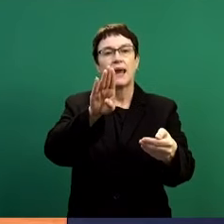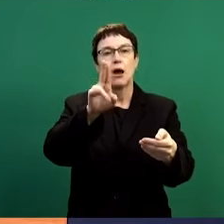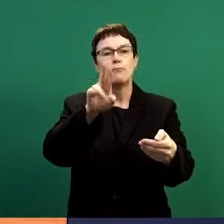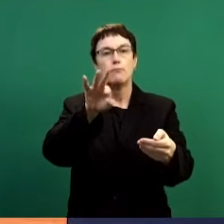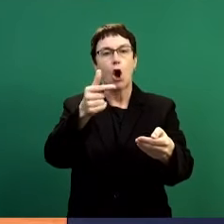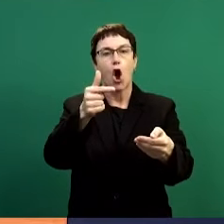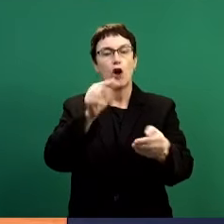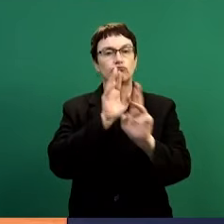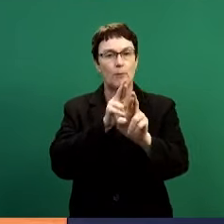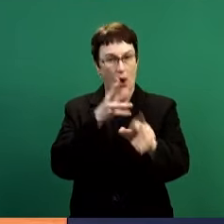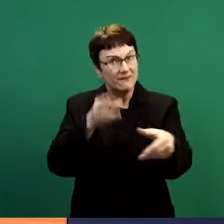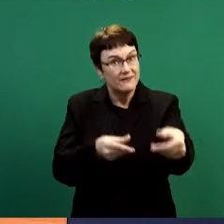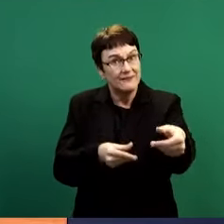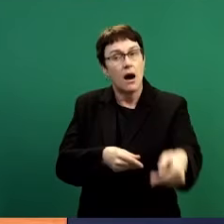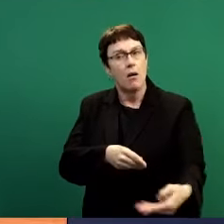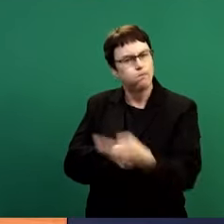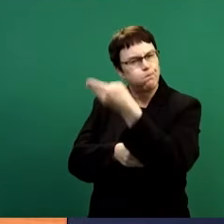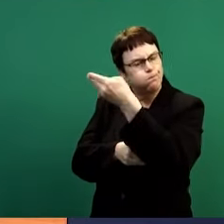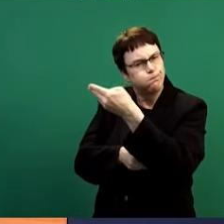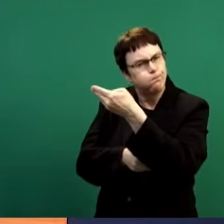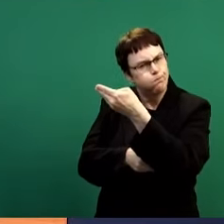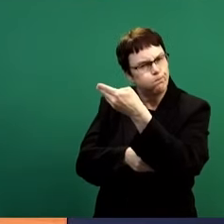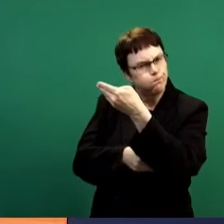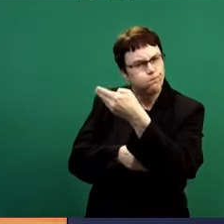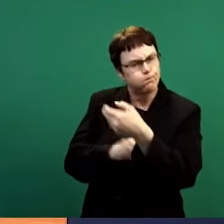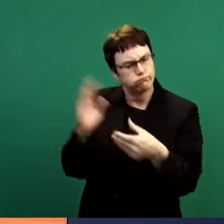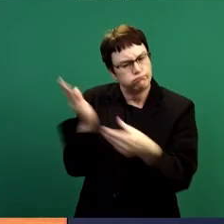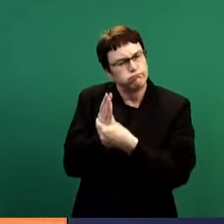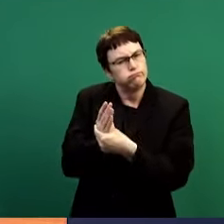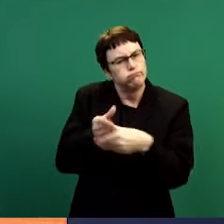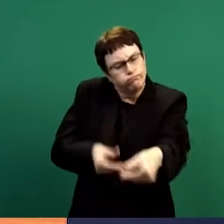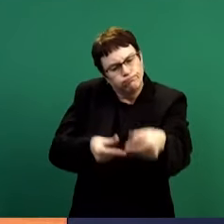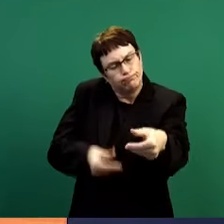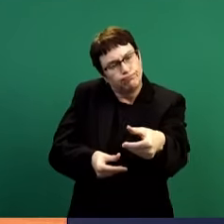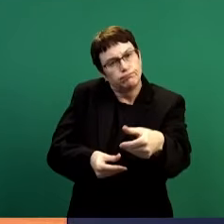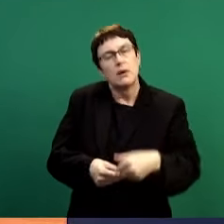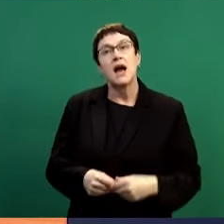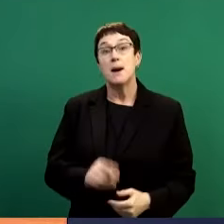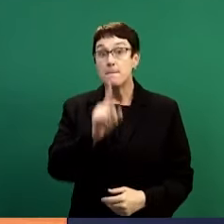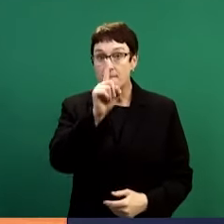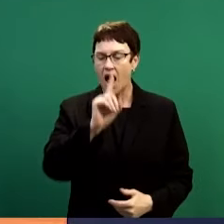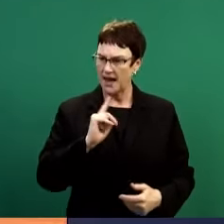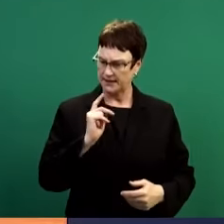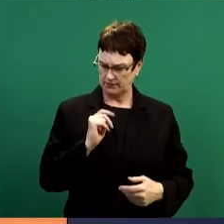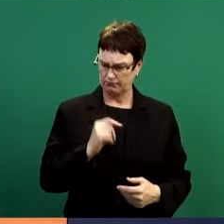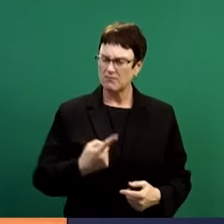Before the commission could come to an end, a bank approached